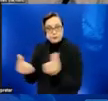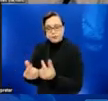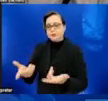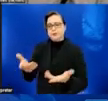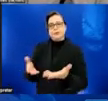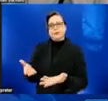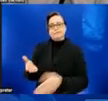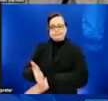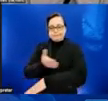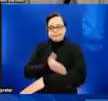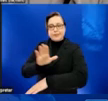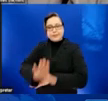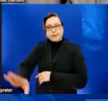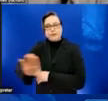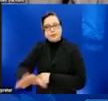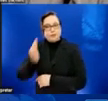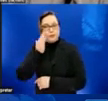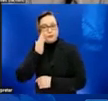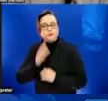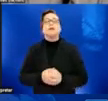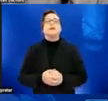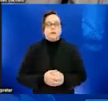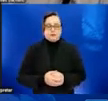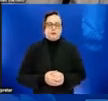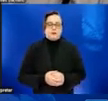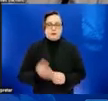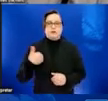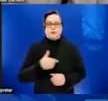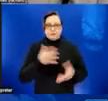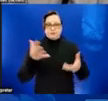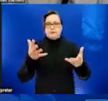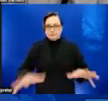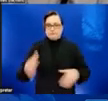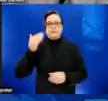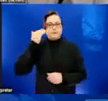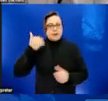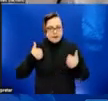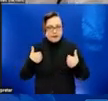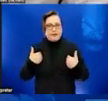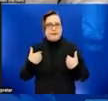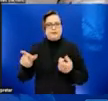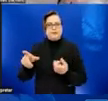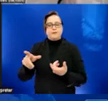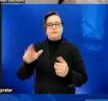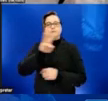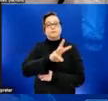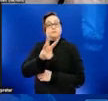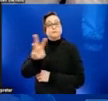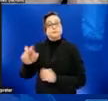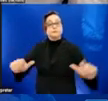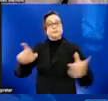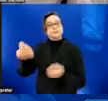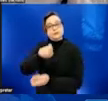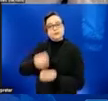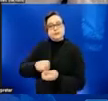So I will say we do have web pages that are specific to youth and adolescents. In some regards, I would say that